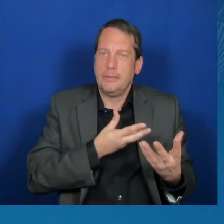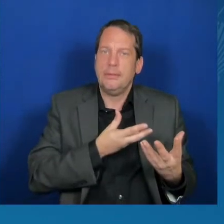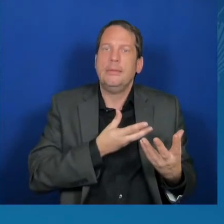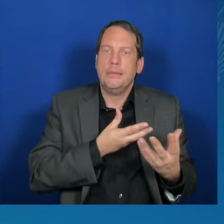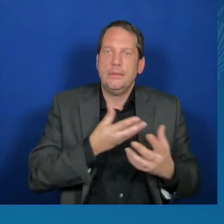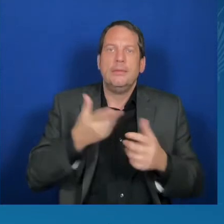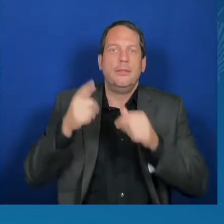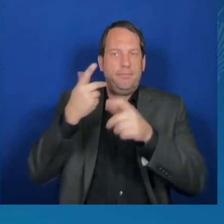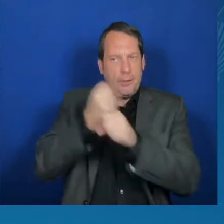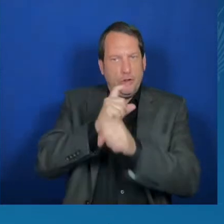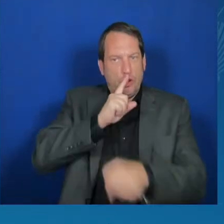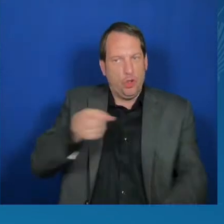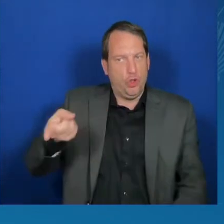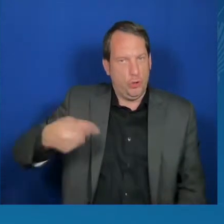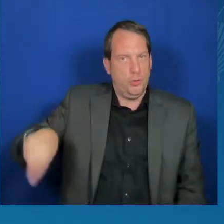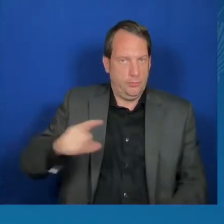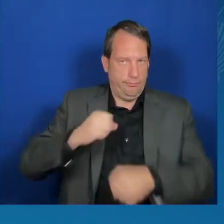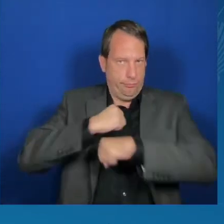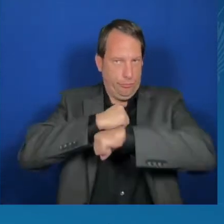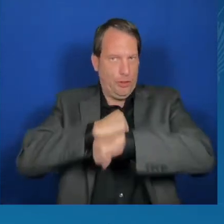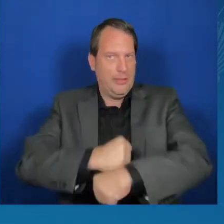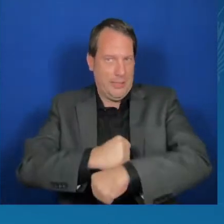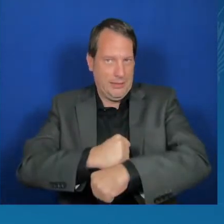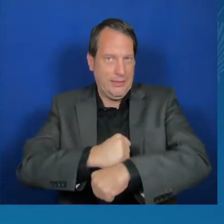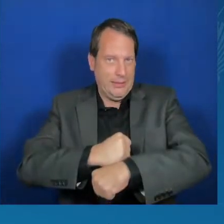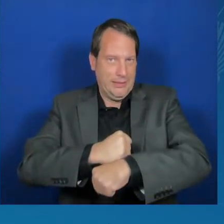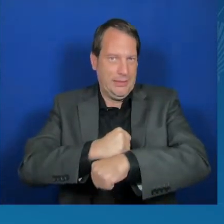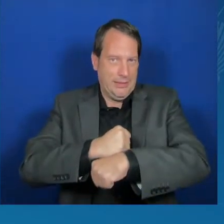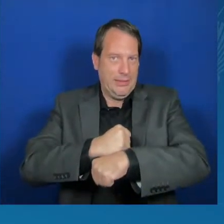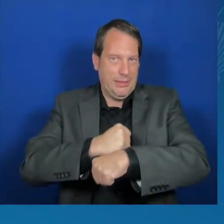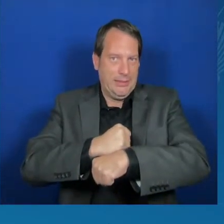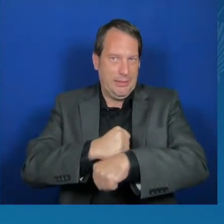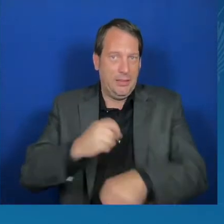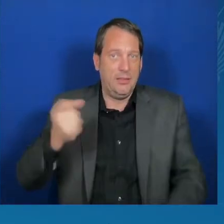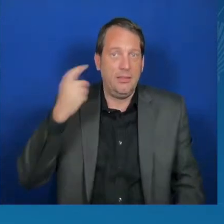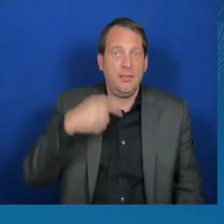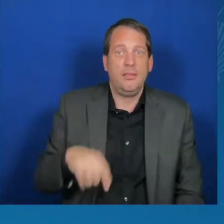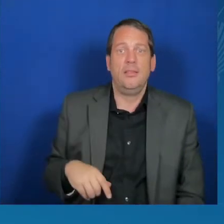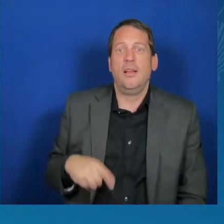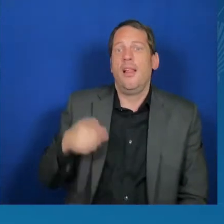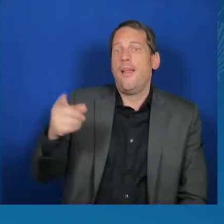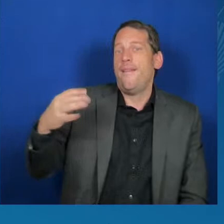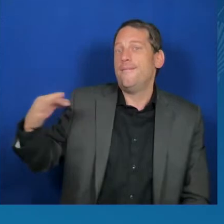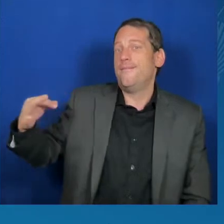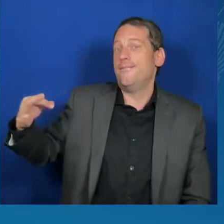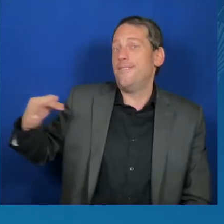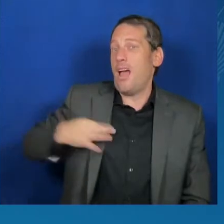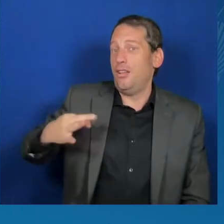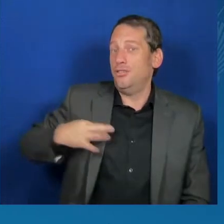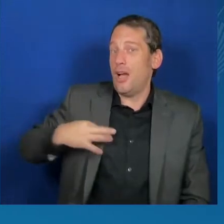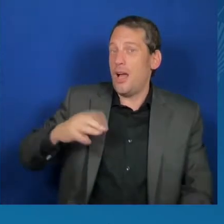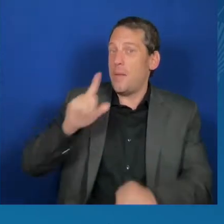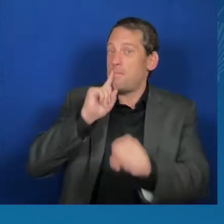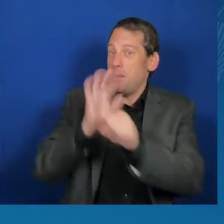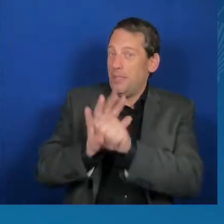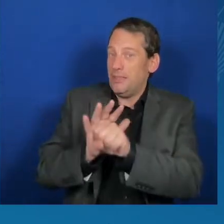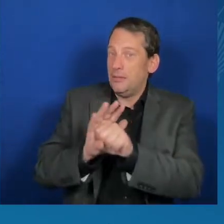are an initial step toward a safer AI future with more to come